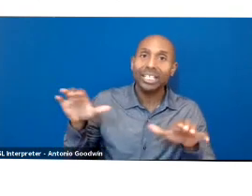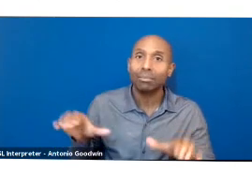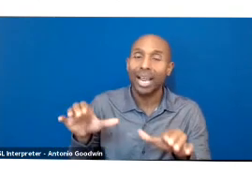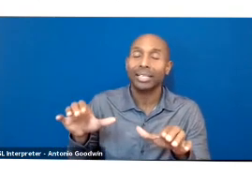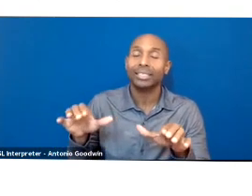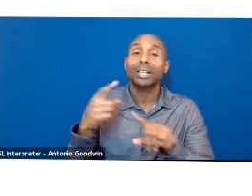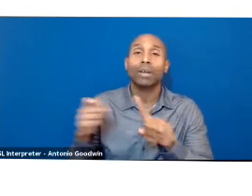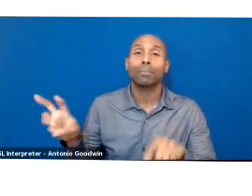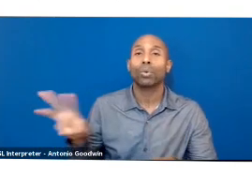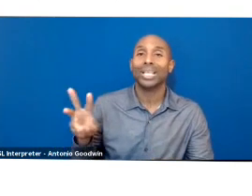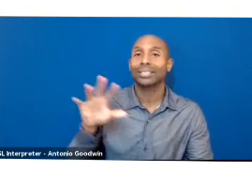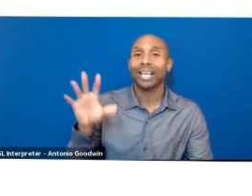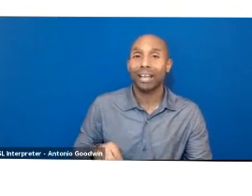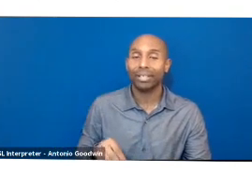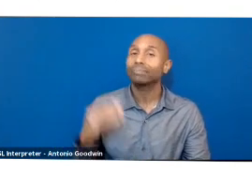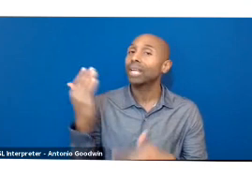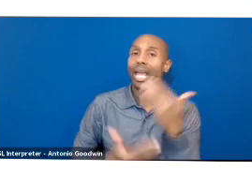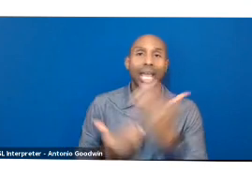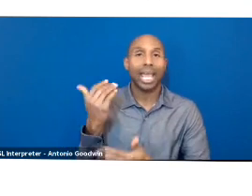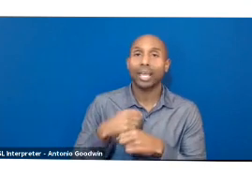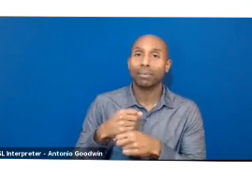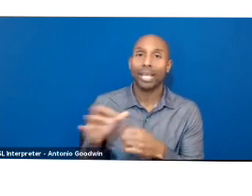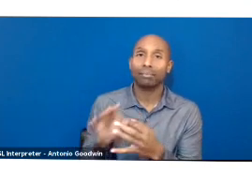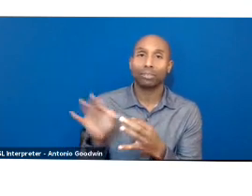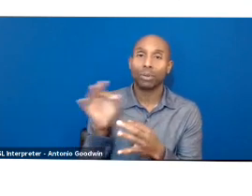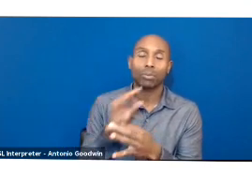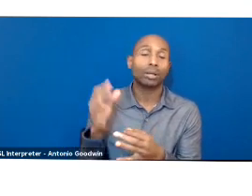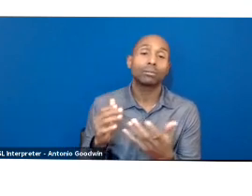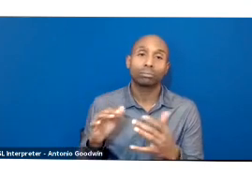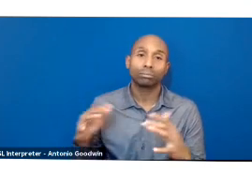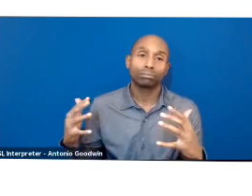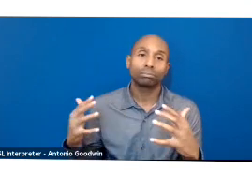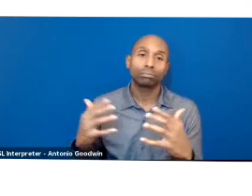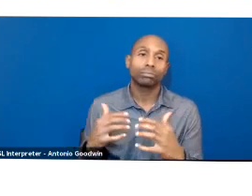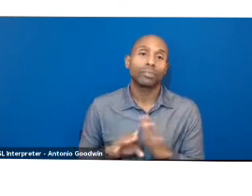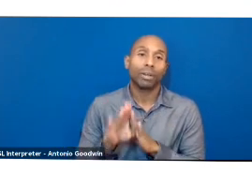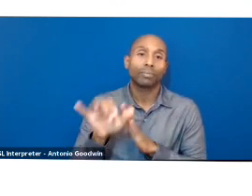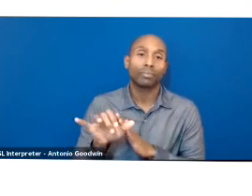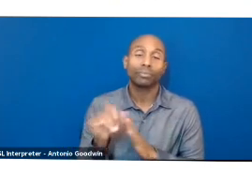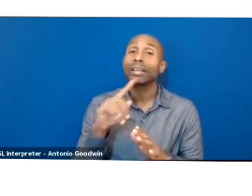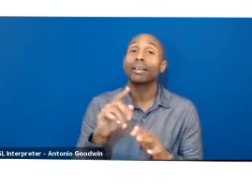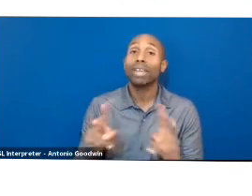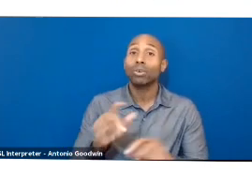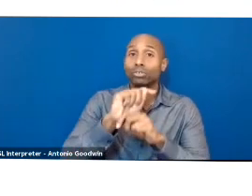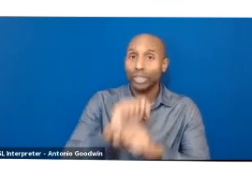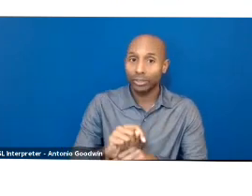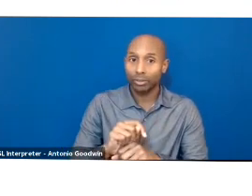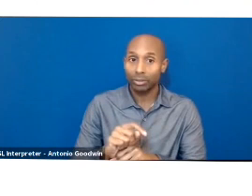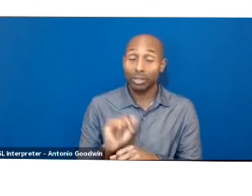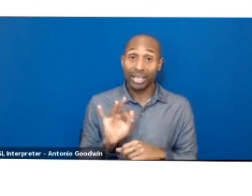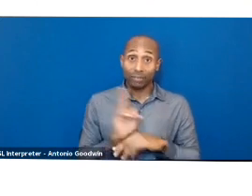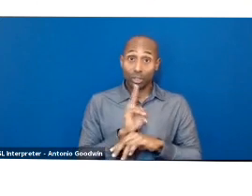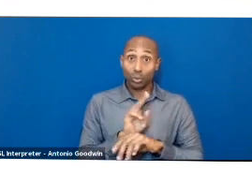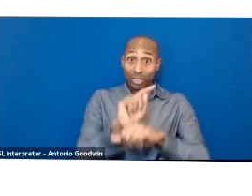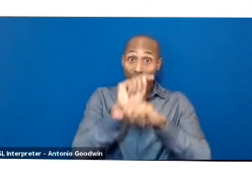handmade in the most traditional way possible. So if it is the actual traditional process, then from start to